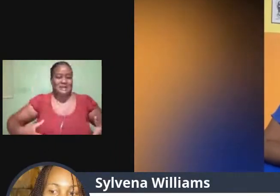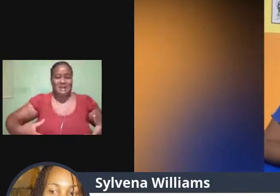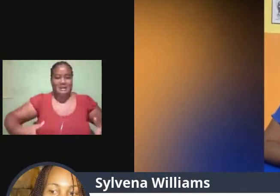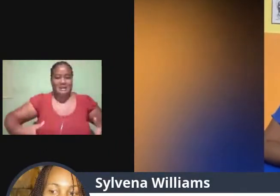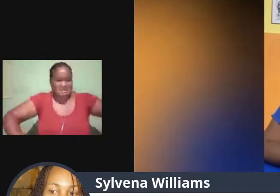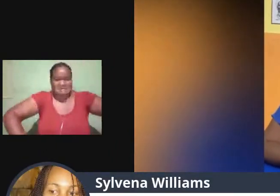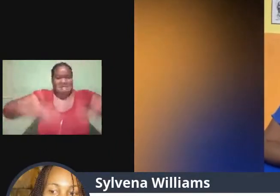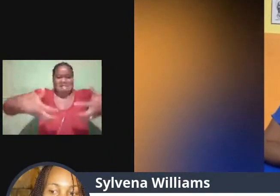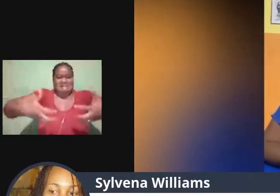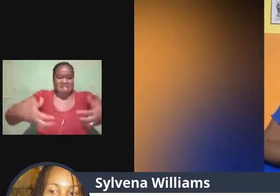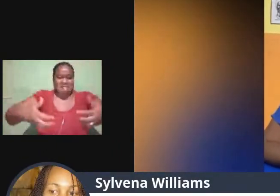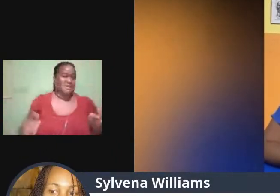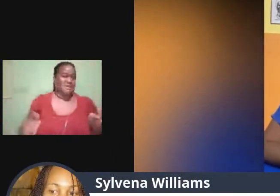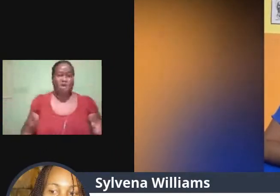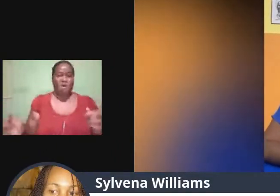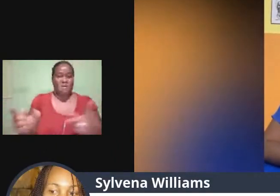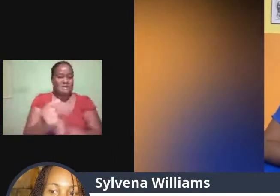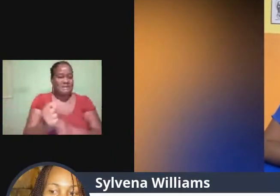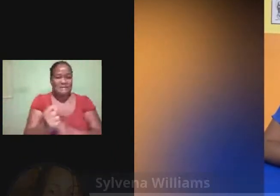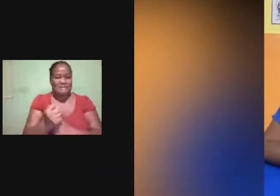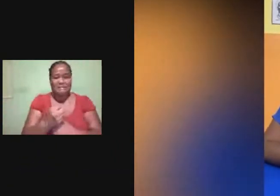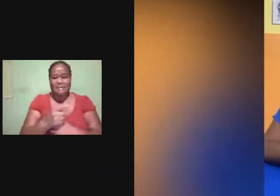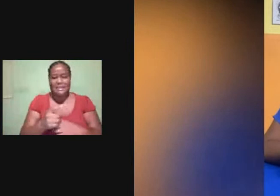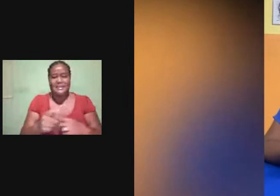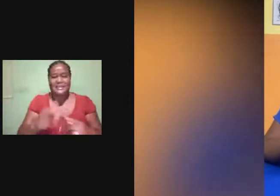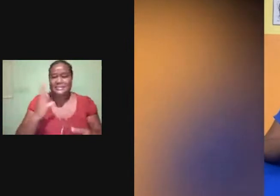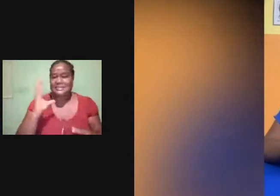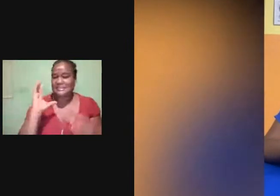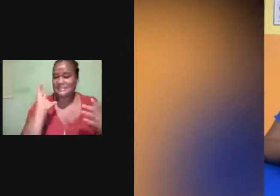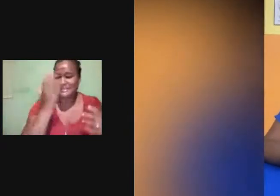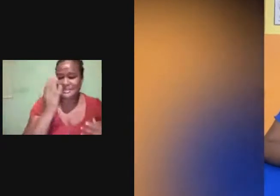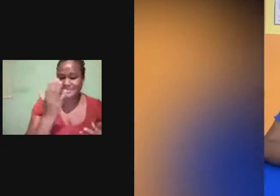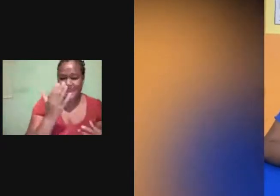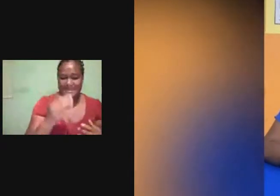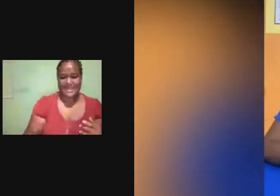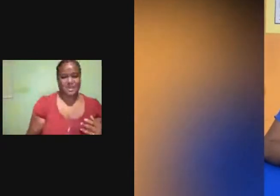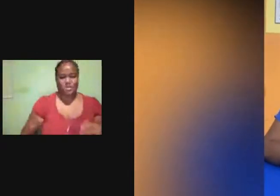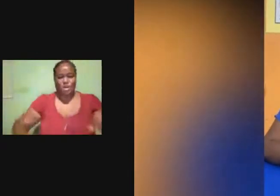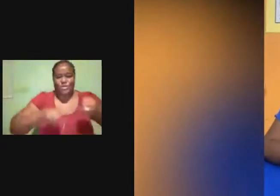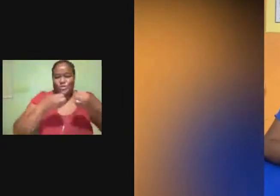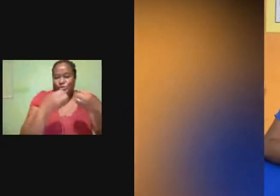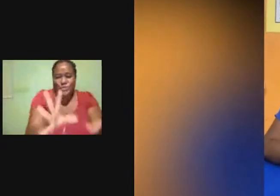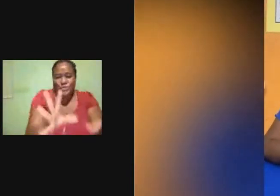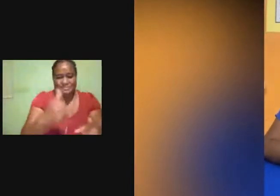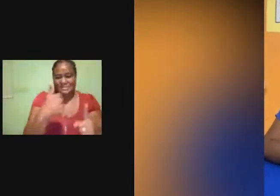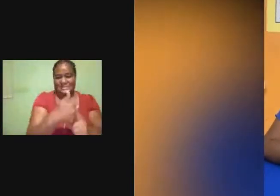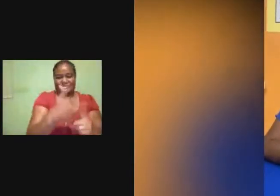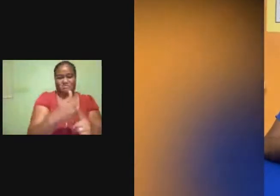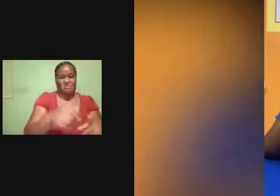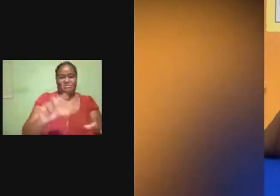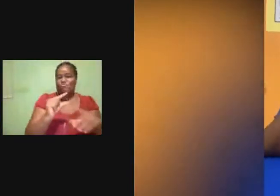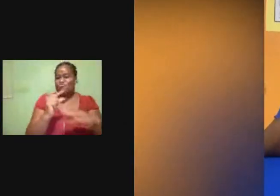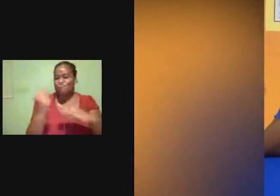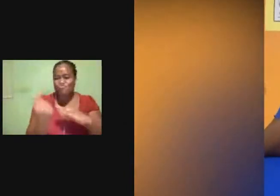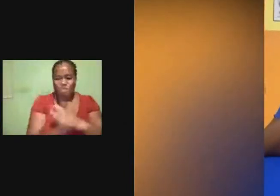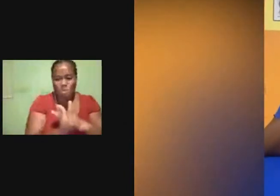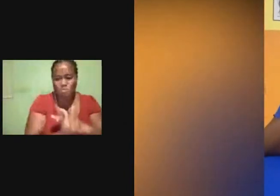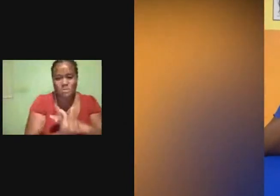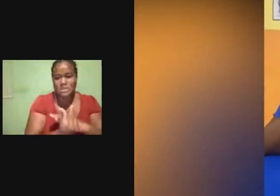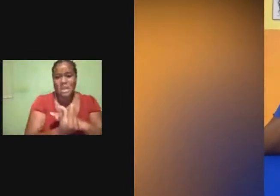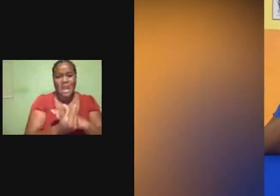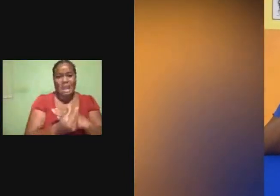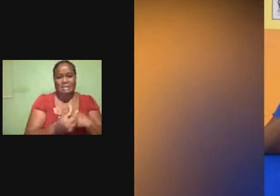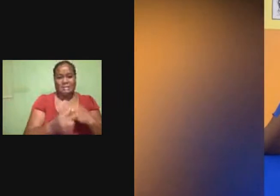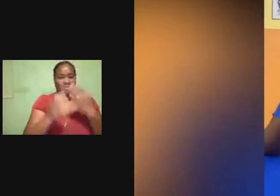they might hear some noise that doesn't affect normal, neurotypical persons. And they might cover their